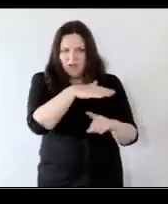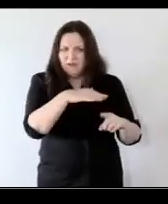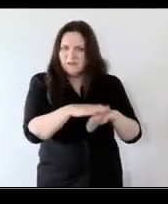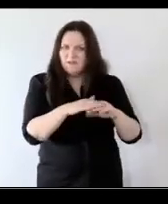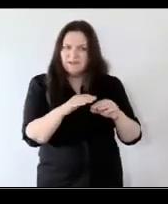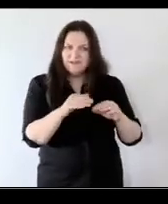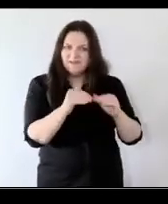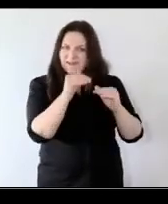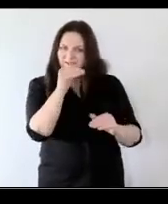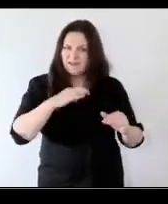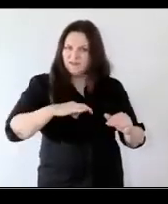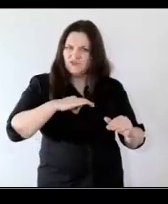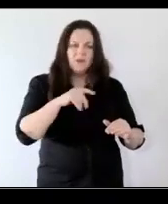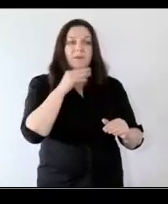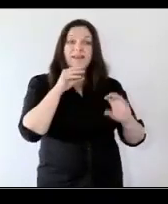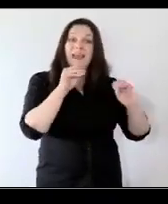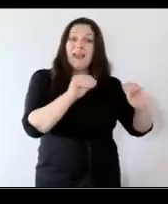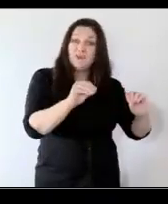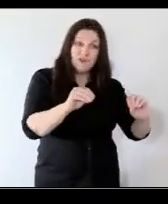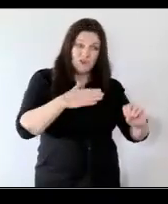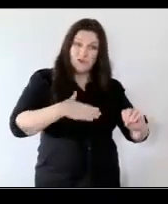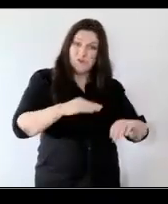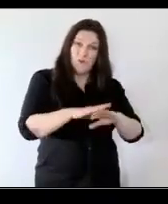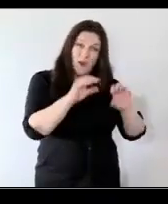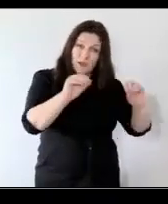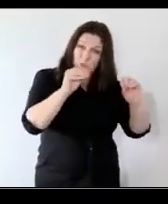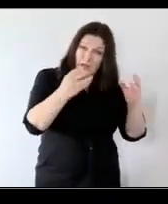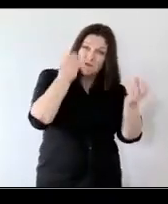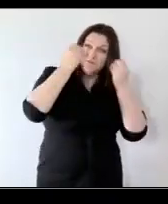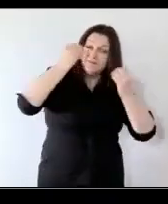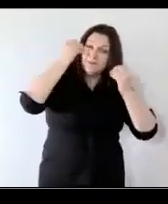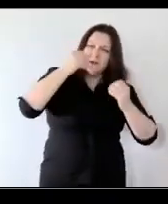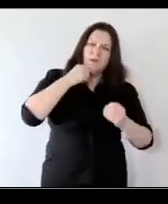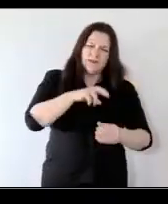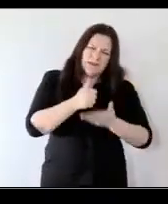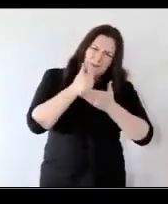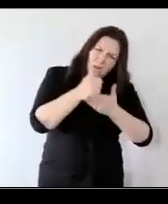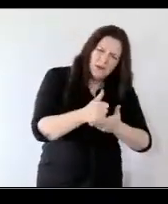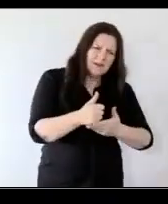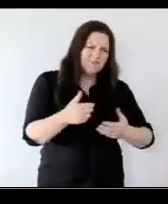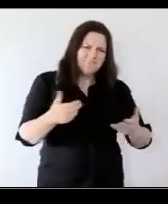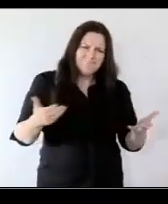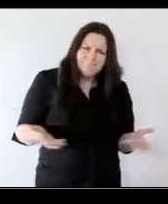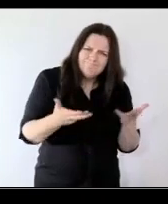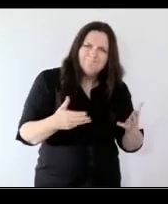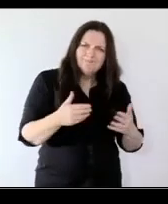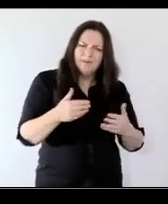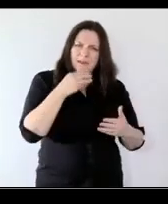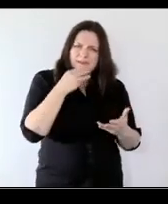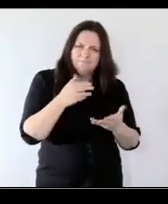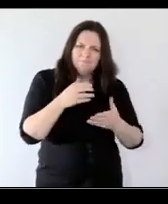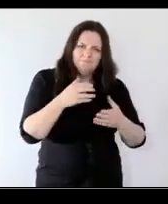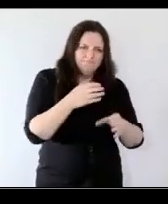education provides not just educational outcomes but actually is a real support and buffer you know children quite often